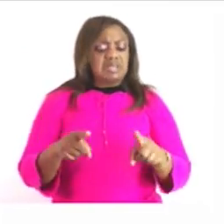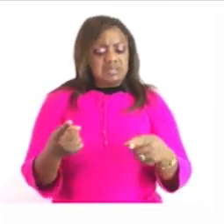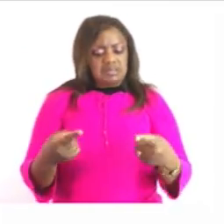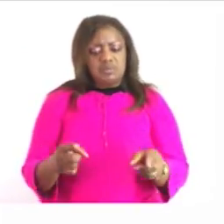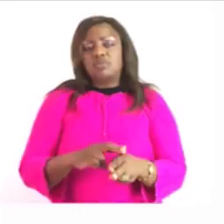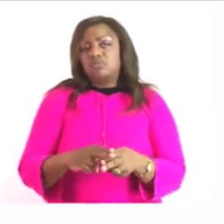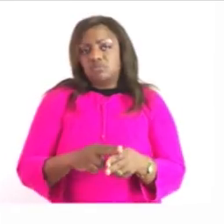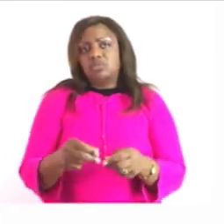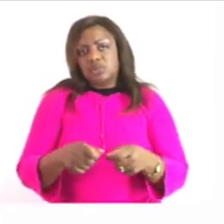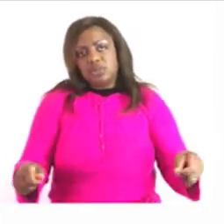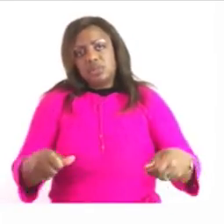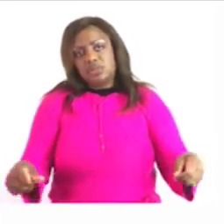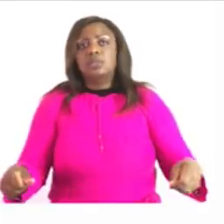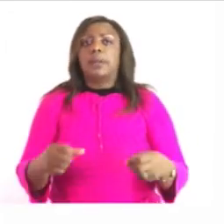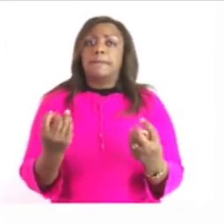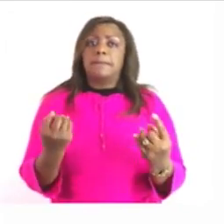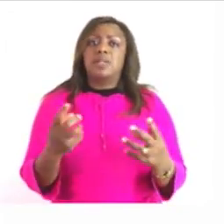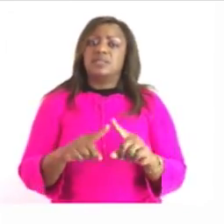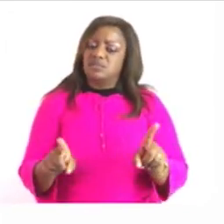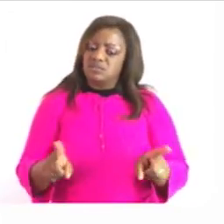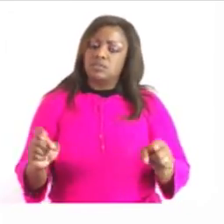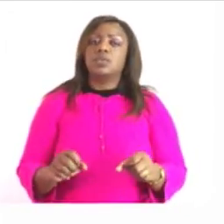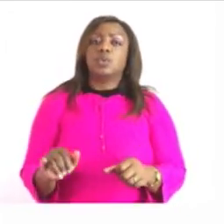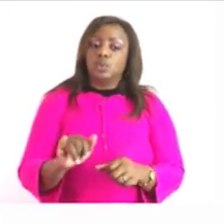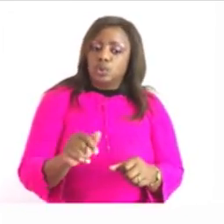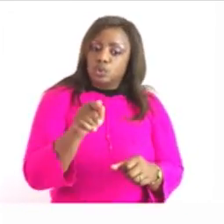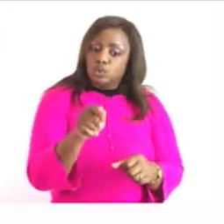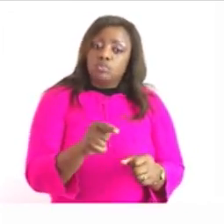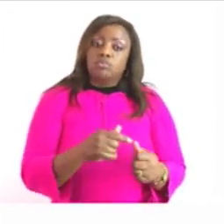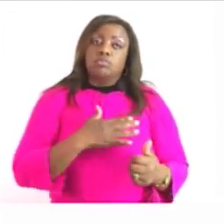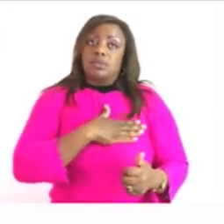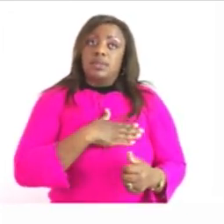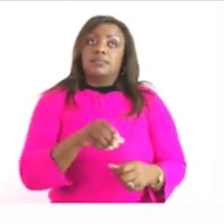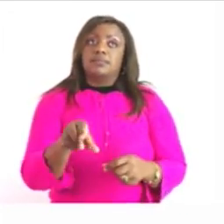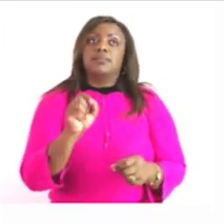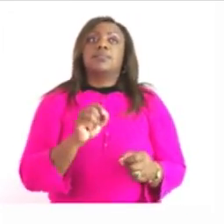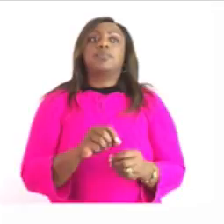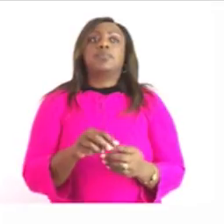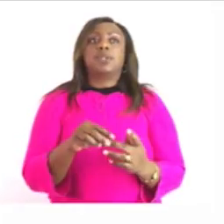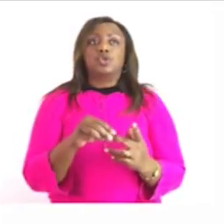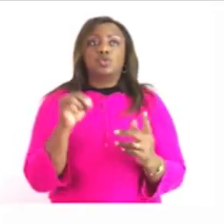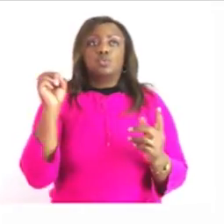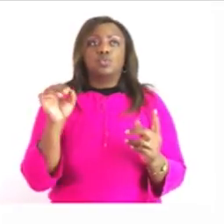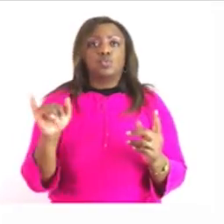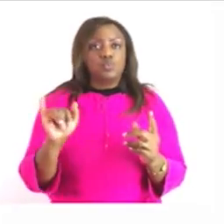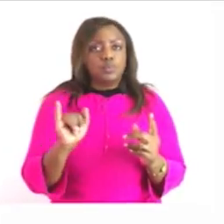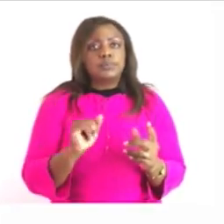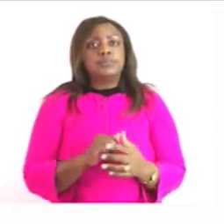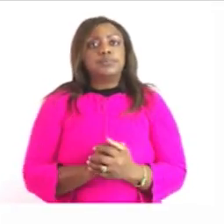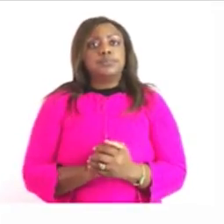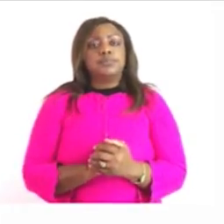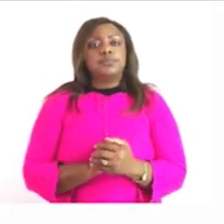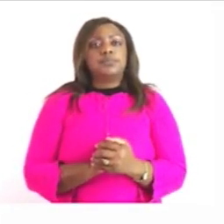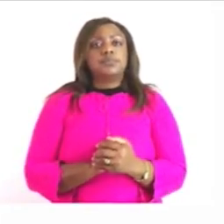but some of these instruments are used depending on the length that you are measuring for example if you are to